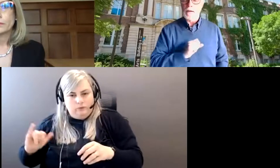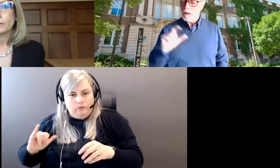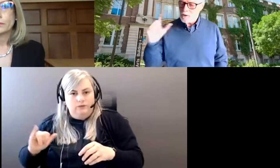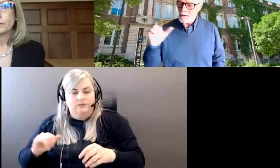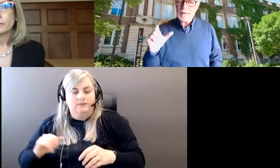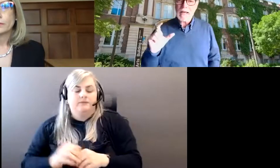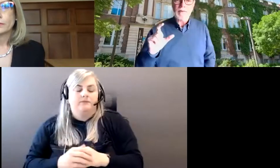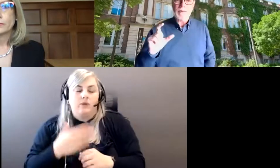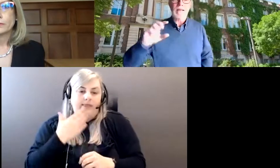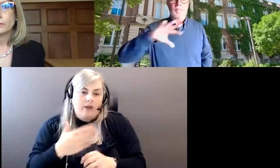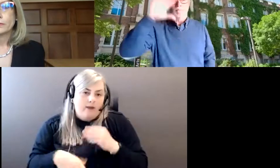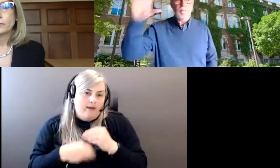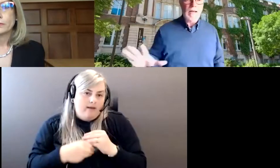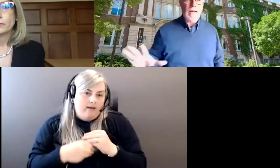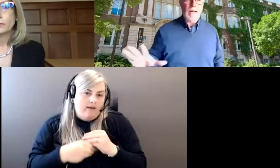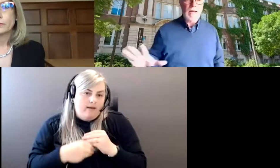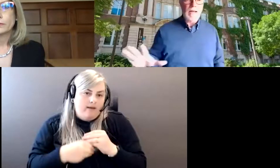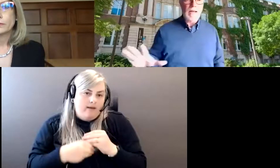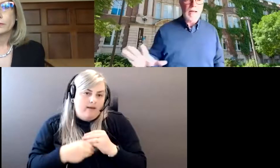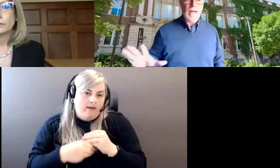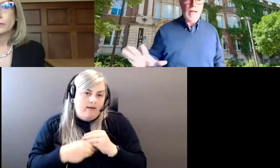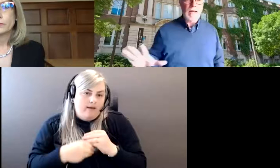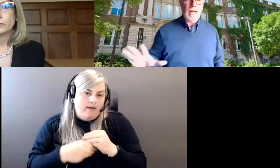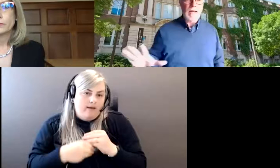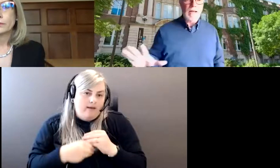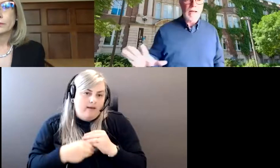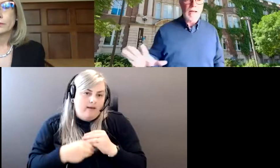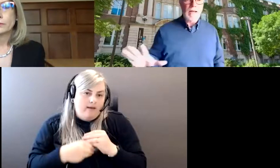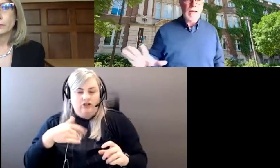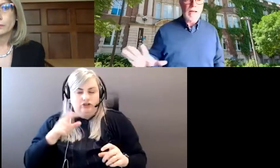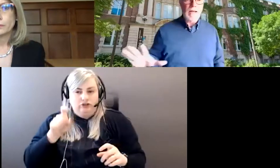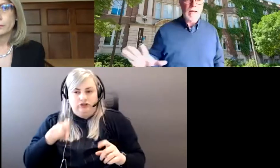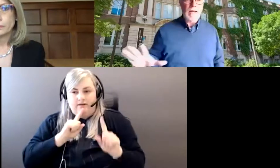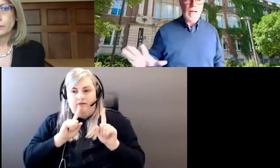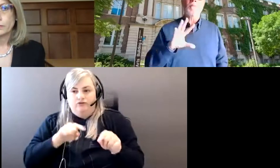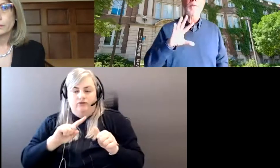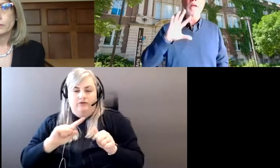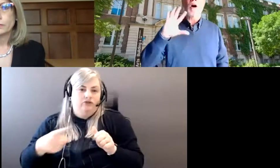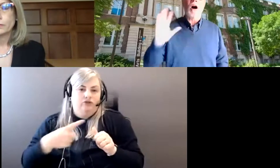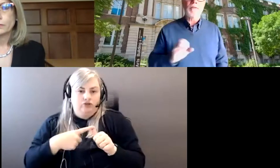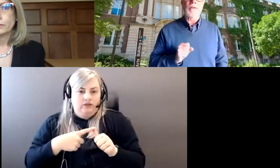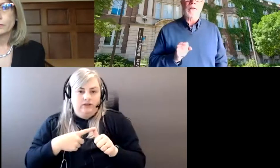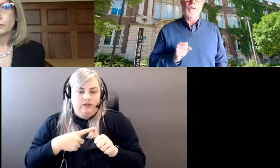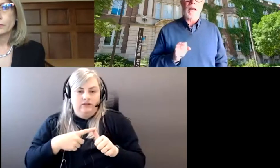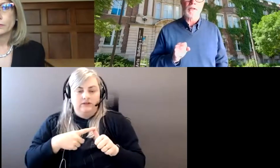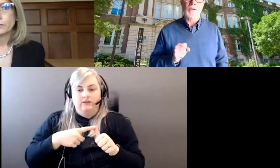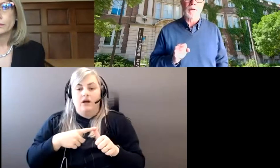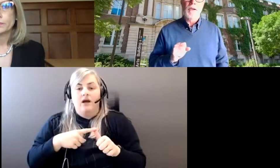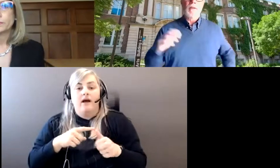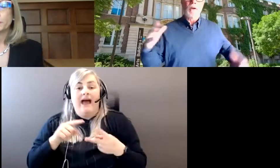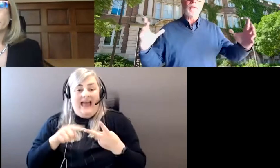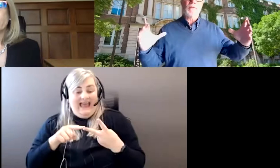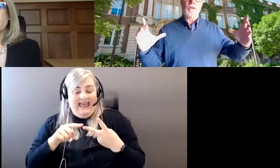Um, so I think that, that answers, or I hope Jennifer, that answer is the first in terms of the office of education,